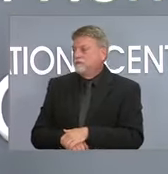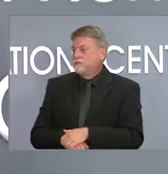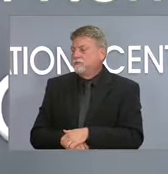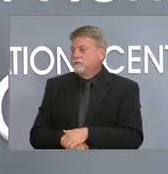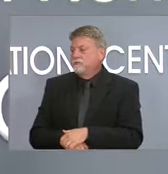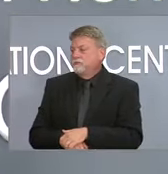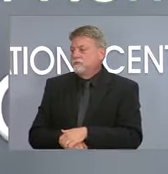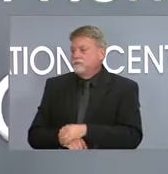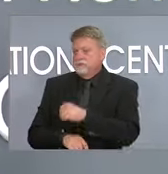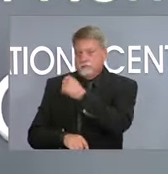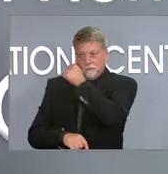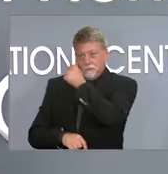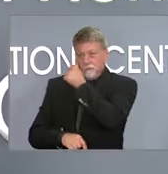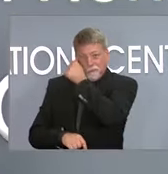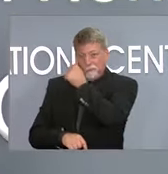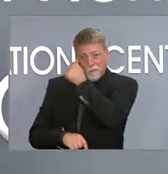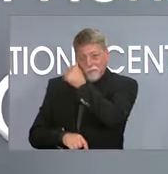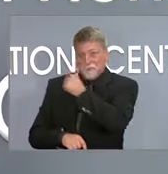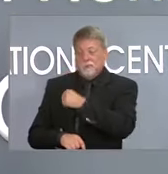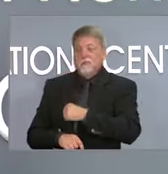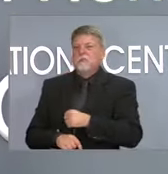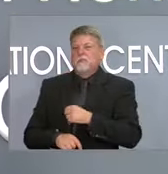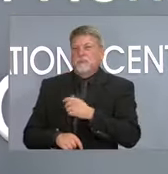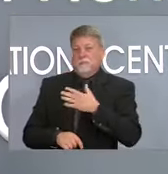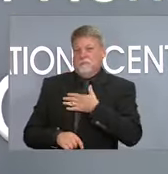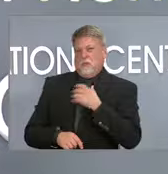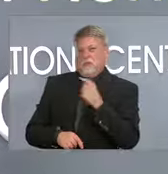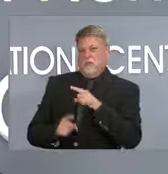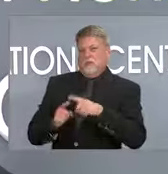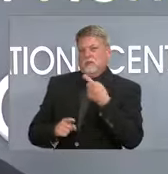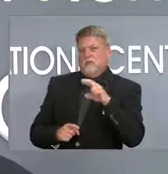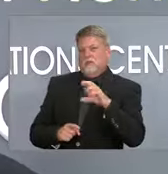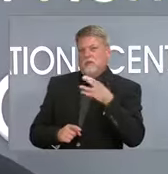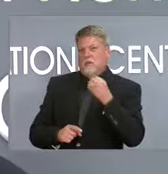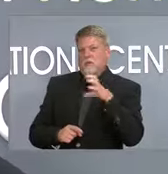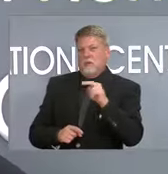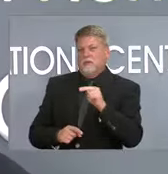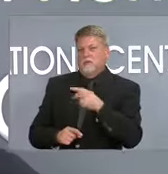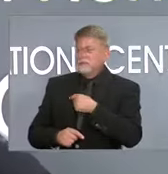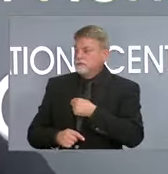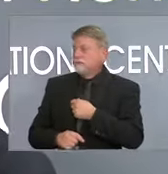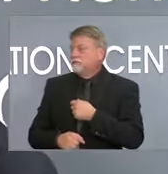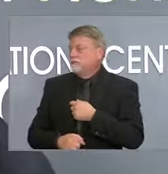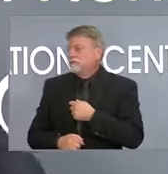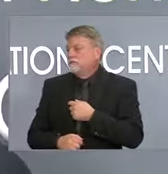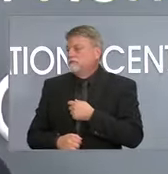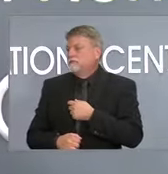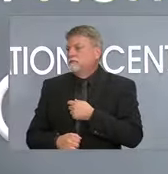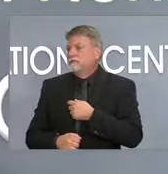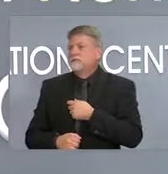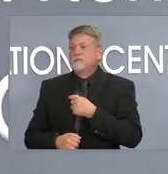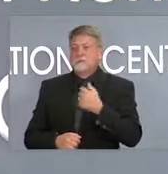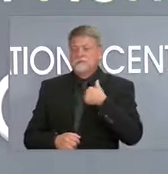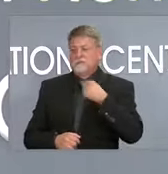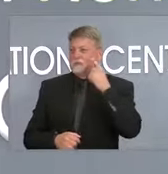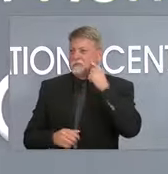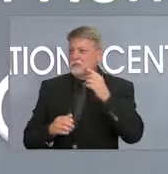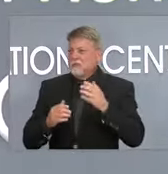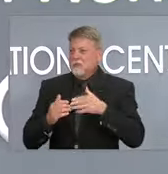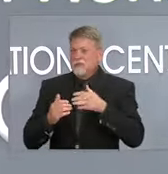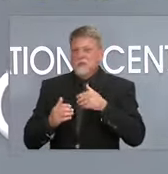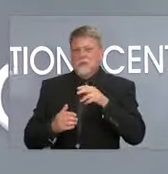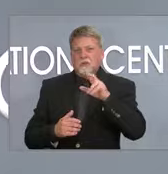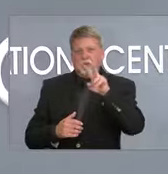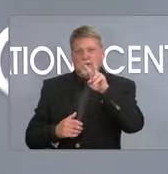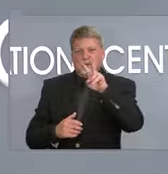Thank you. And one other quick question, perhaps, for Dr. Cohen. We know that at least close to 200,000 people have gotten a first